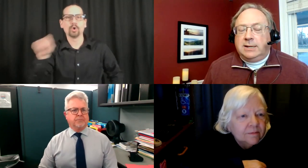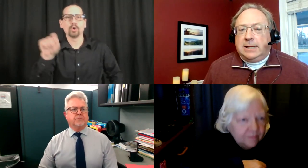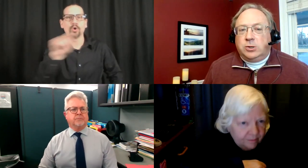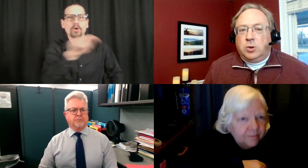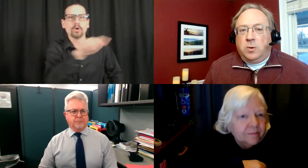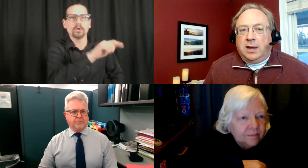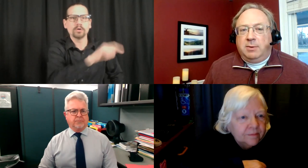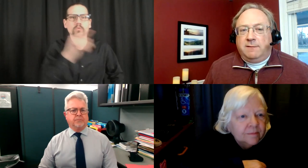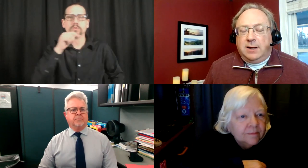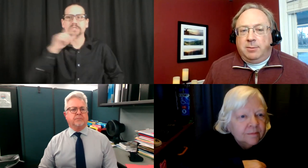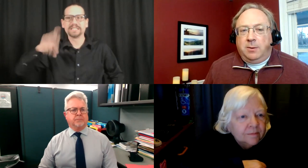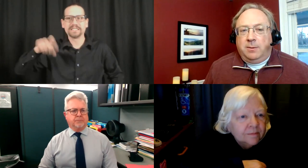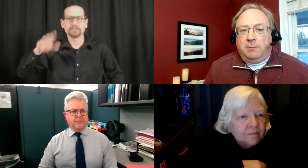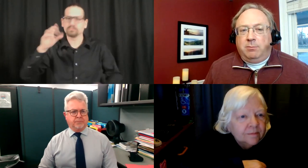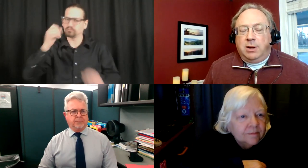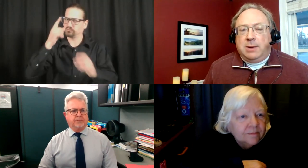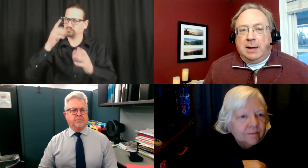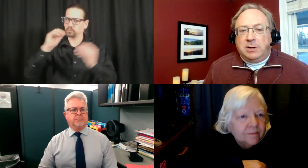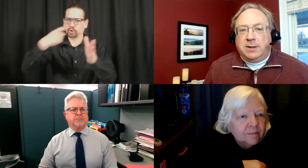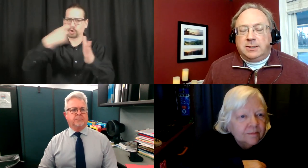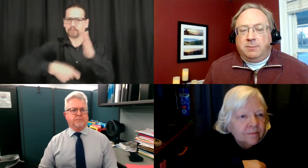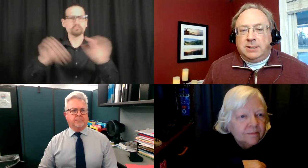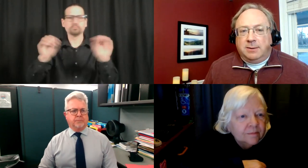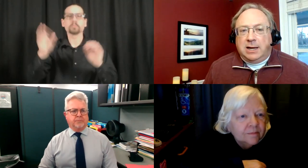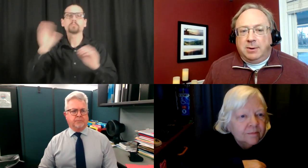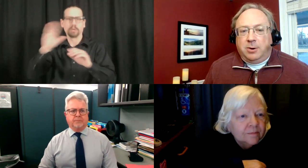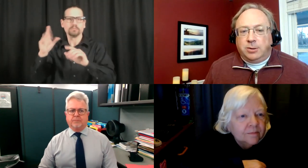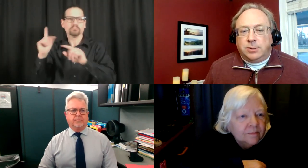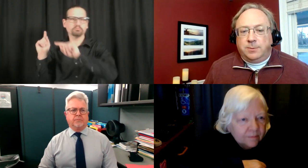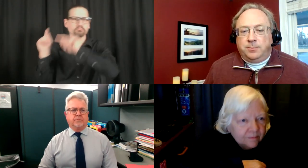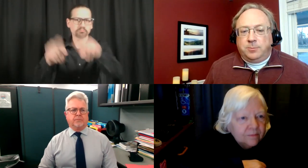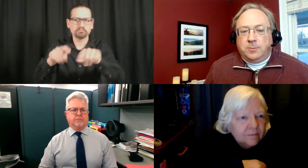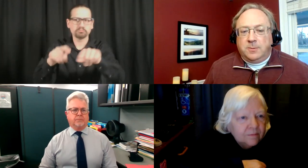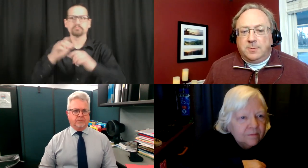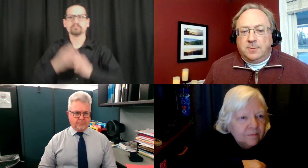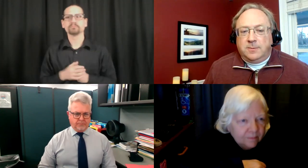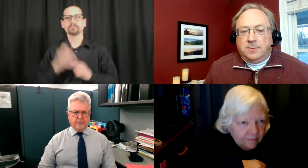I'm not exactly sure when that'll be available, but I'm optimistic it'll be sometime in March.